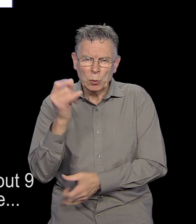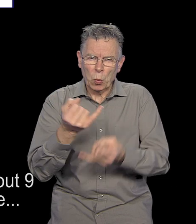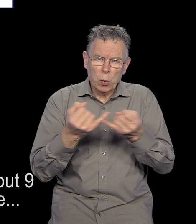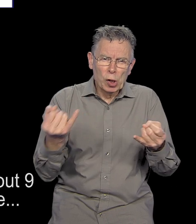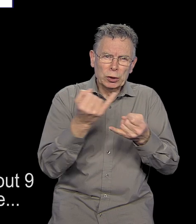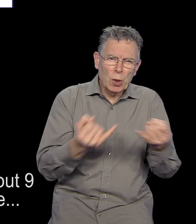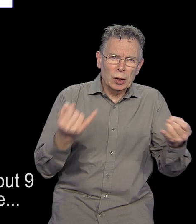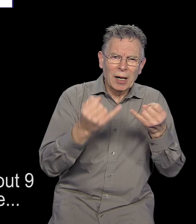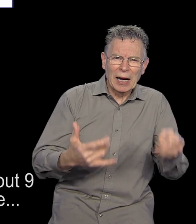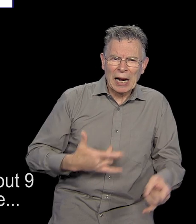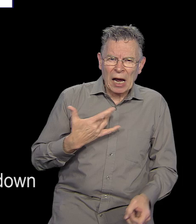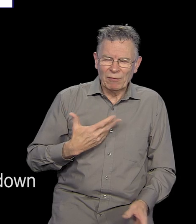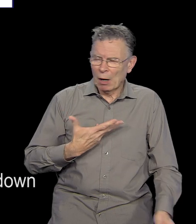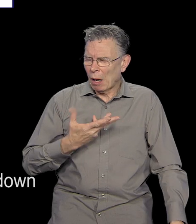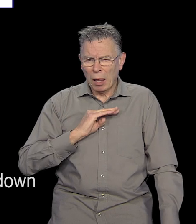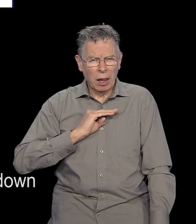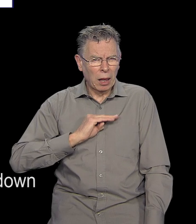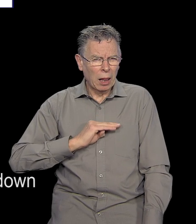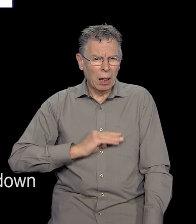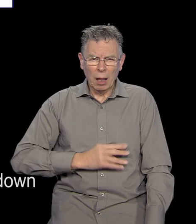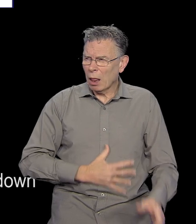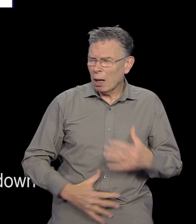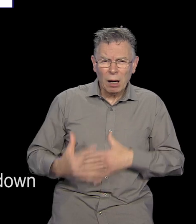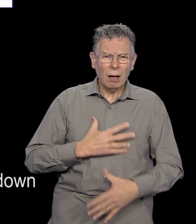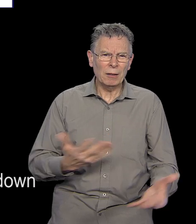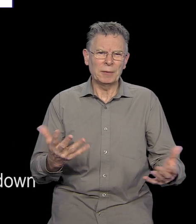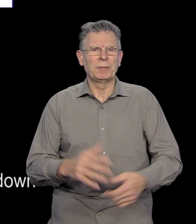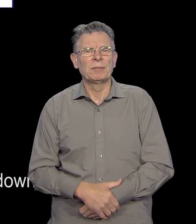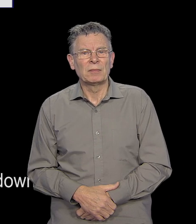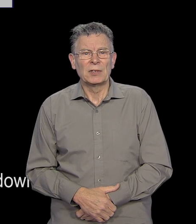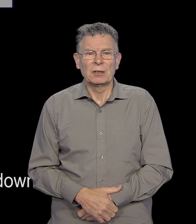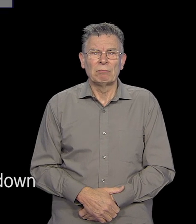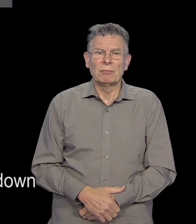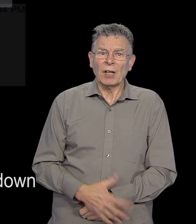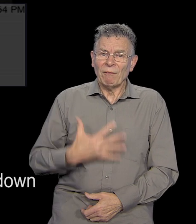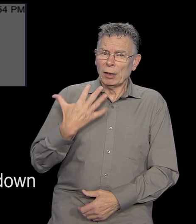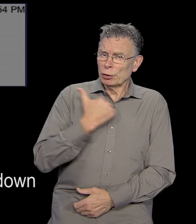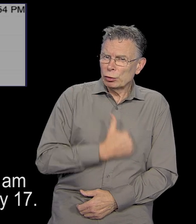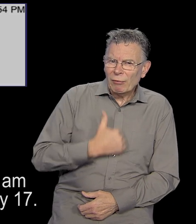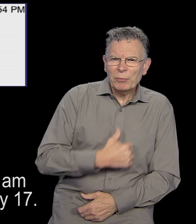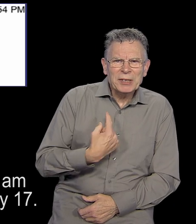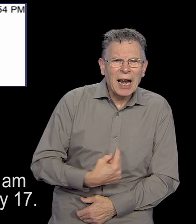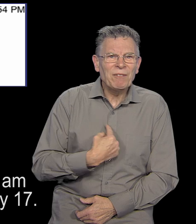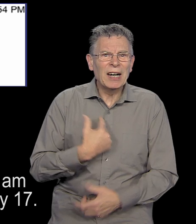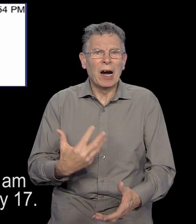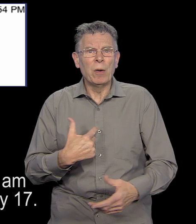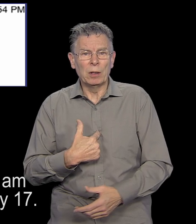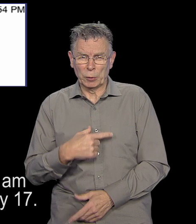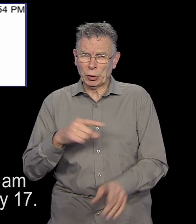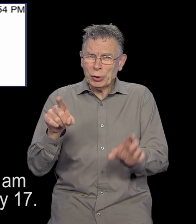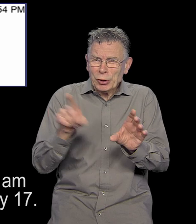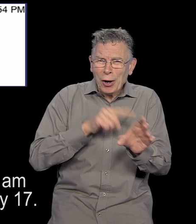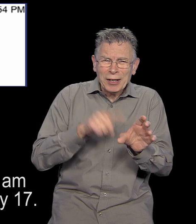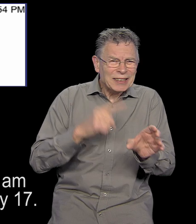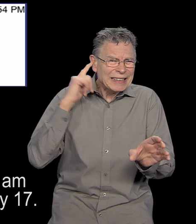now. It's getting worse and worse. My life is spiralling down to destruction. I feel so sorry for myself